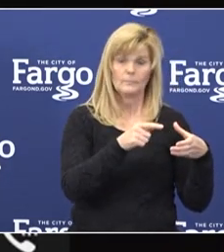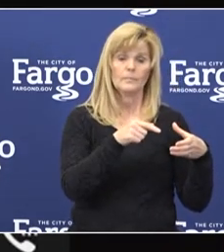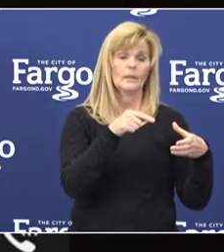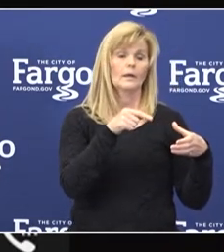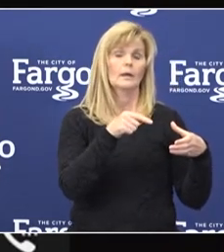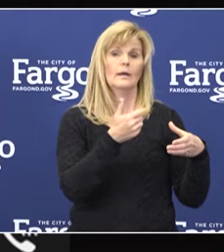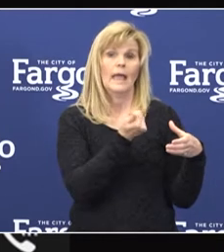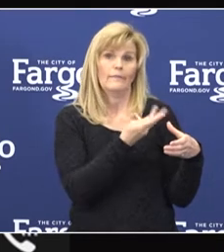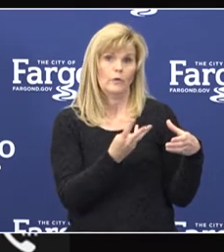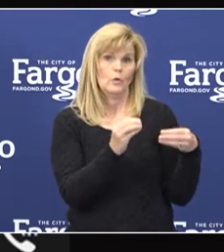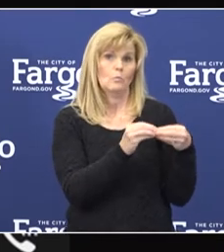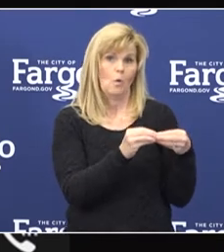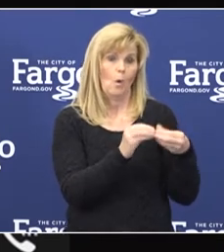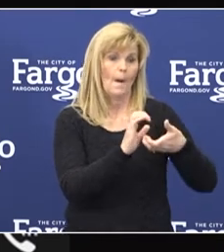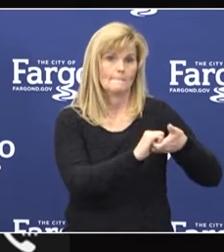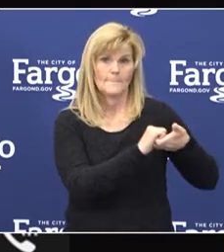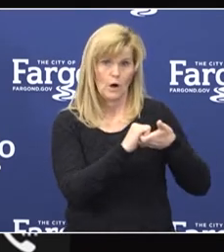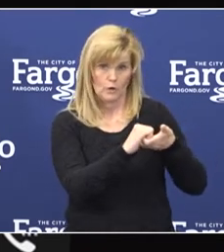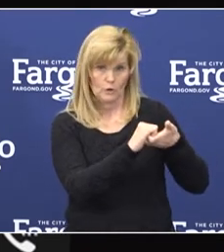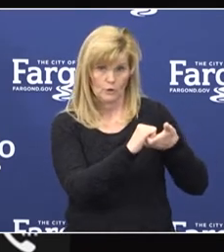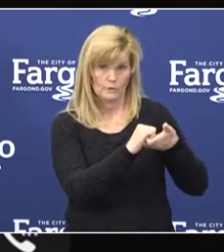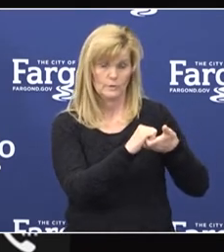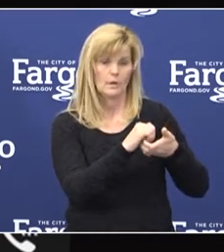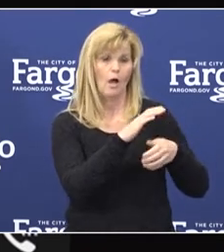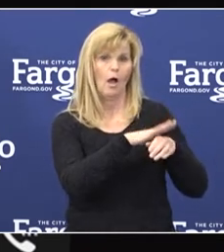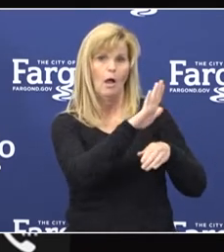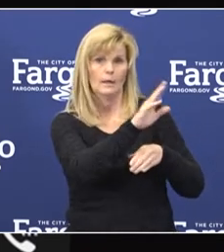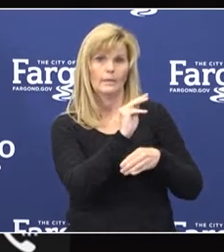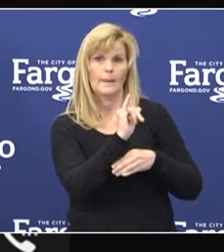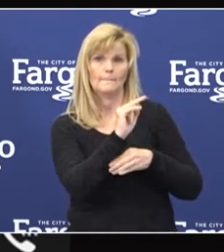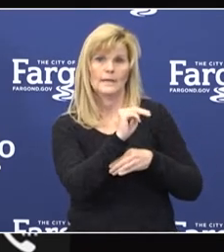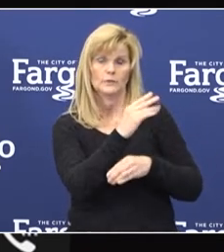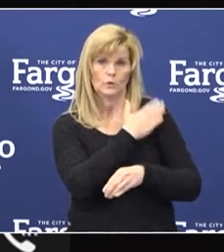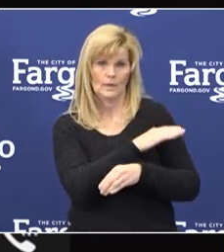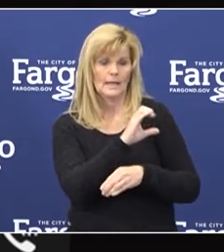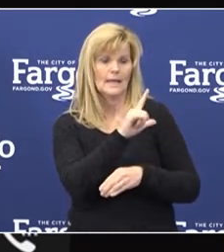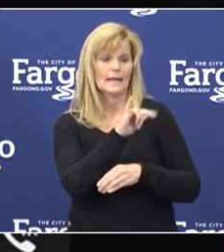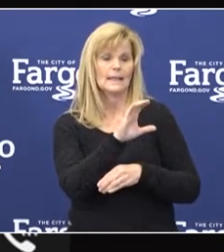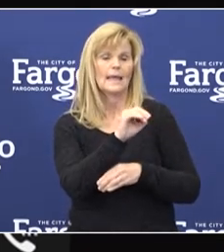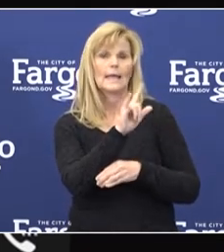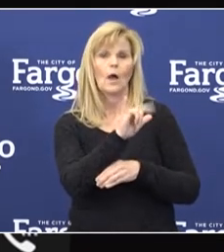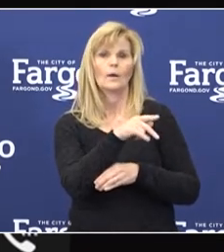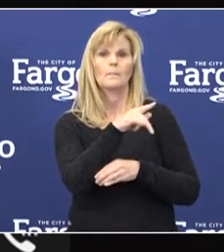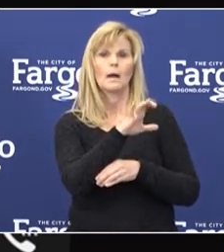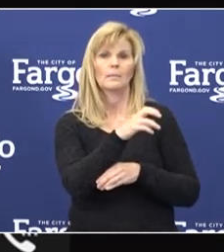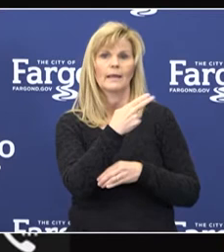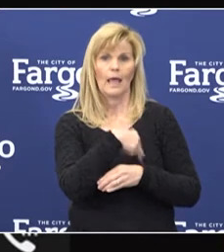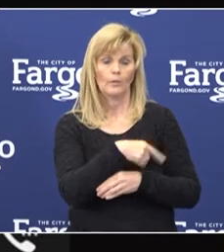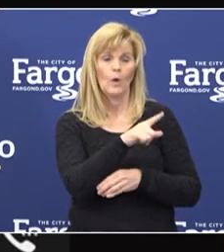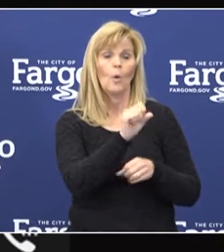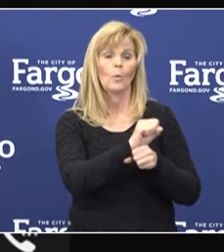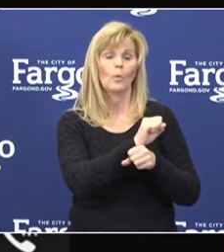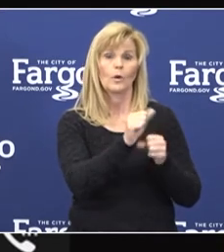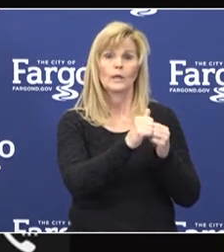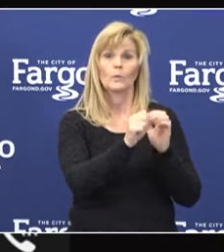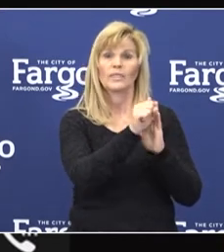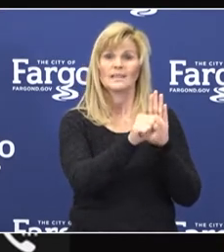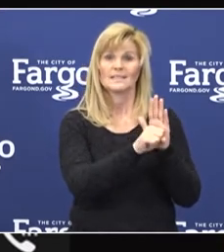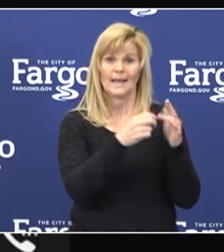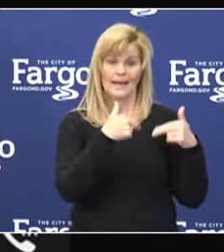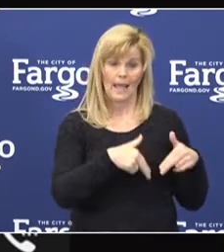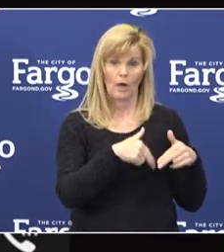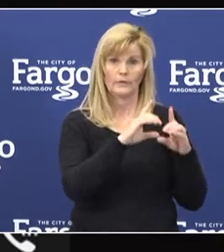a few more partners, Minnesota and Clay County Public Health. We're working with the state health departments.